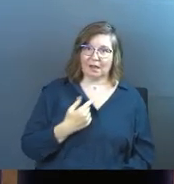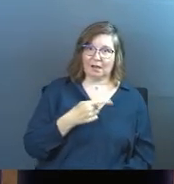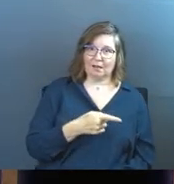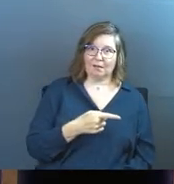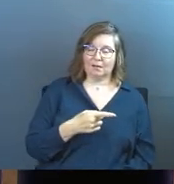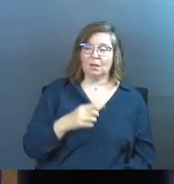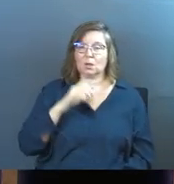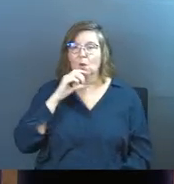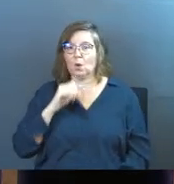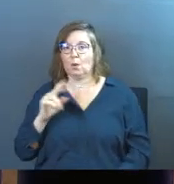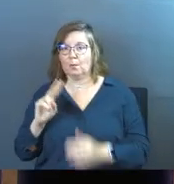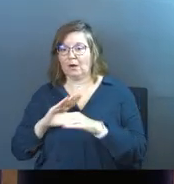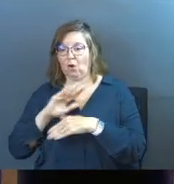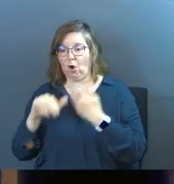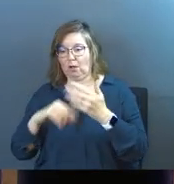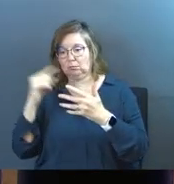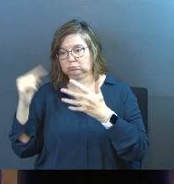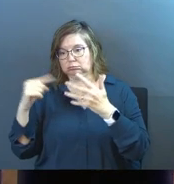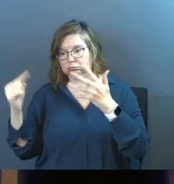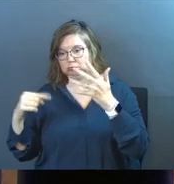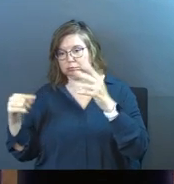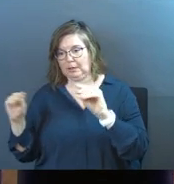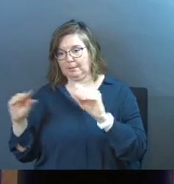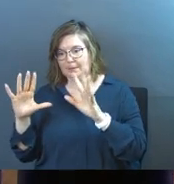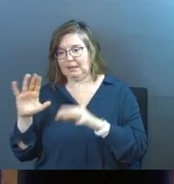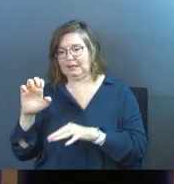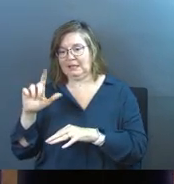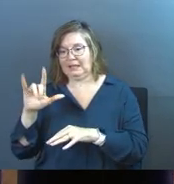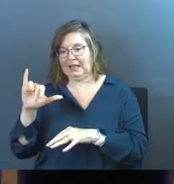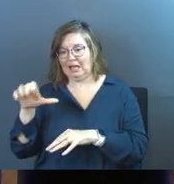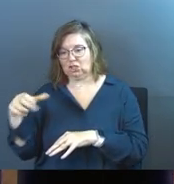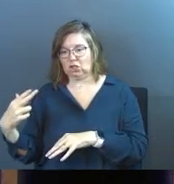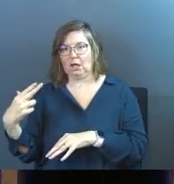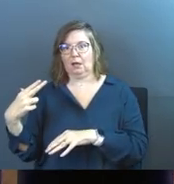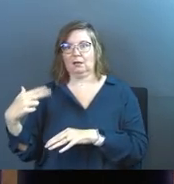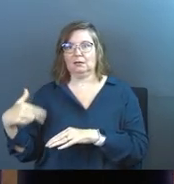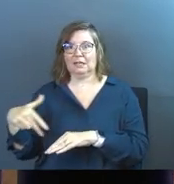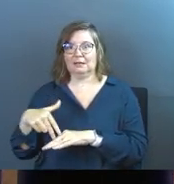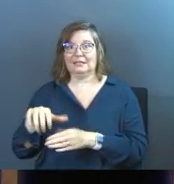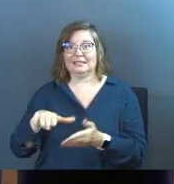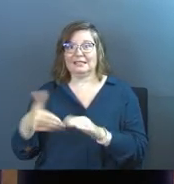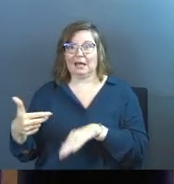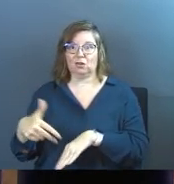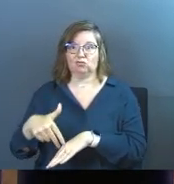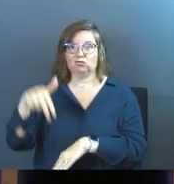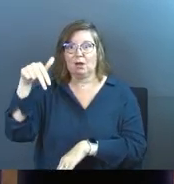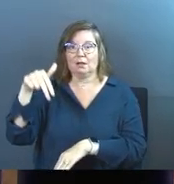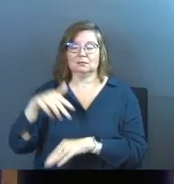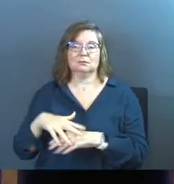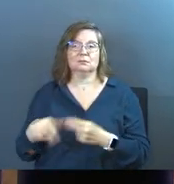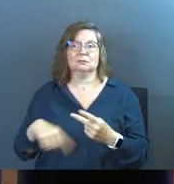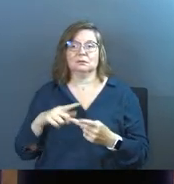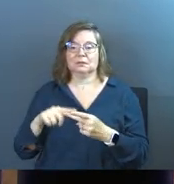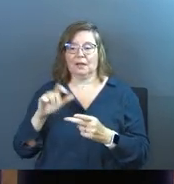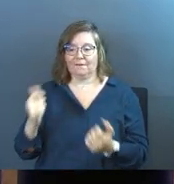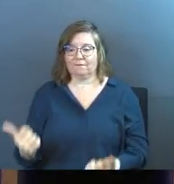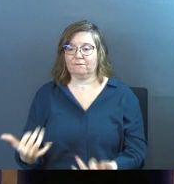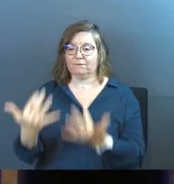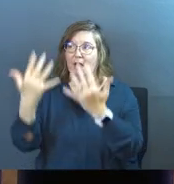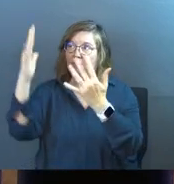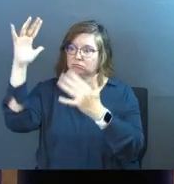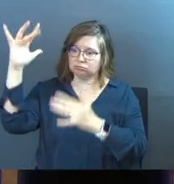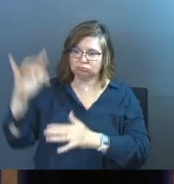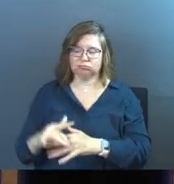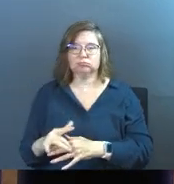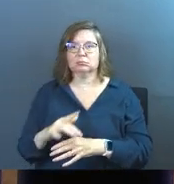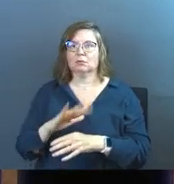right? Like old prophet who did all these miracles. Elijah, like he raised the dead. He healed people. called fire down from heaven onto an altar.